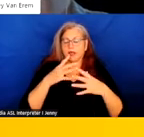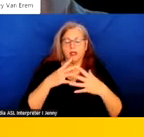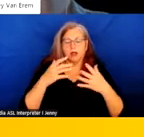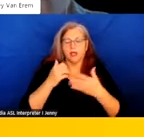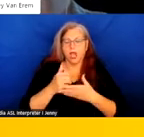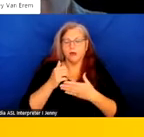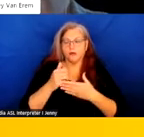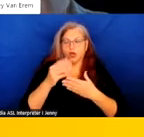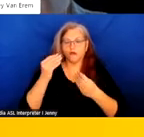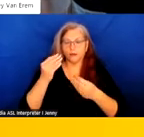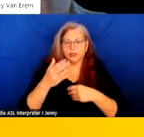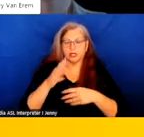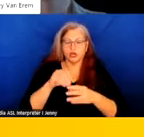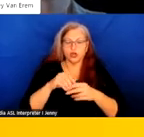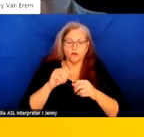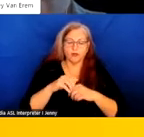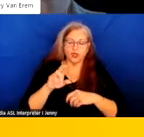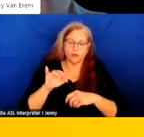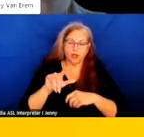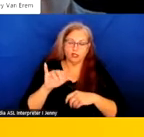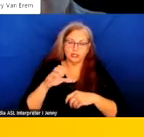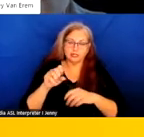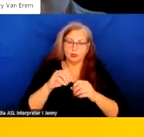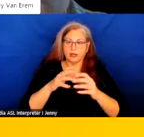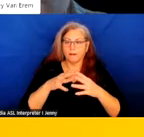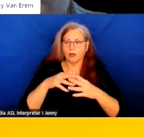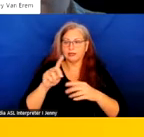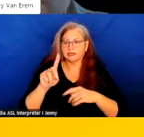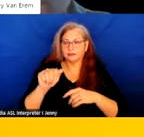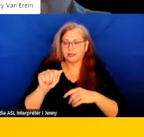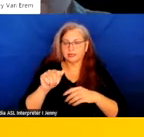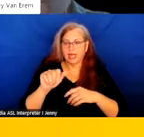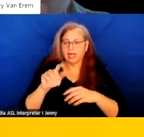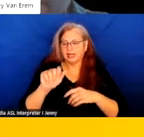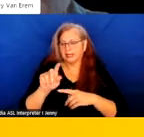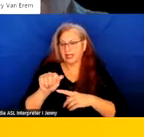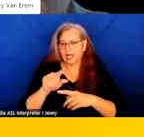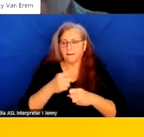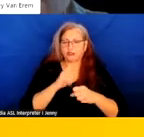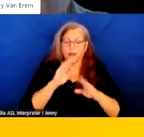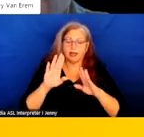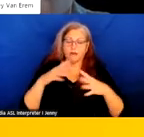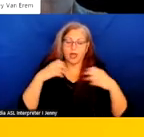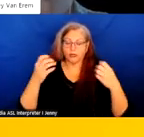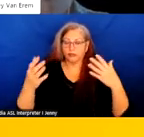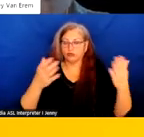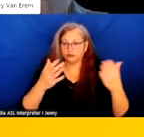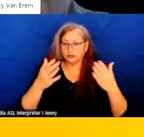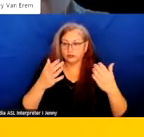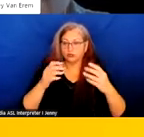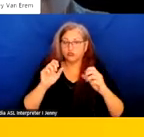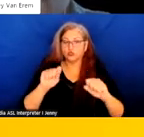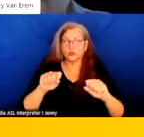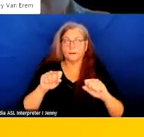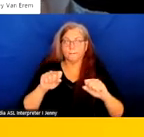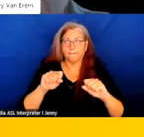in terms of criminal justice and the Americans with Disabilities Act and really ensuring that behavioral health services can be,